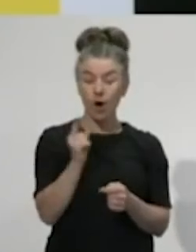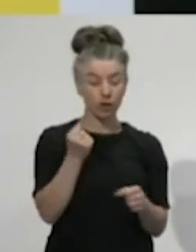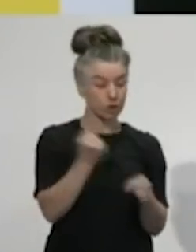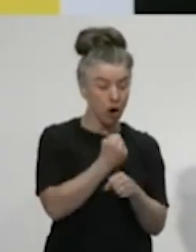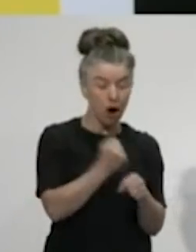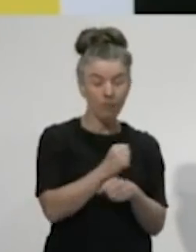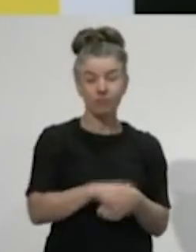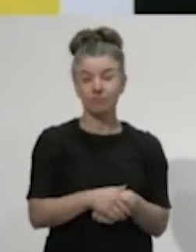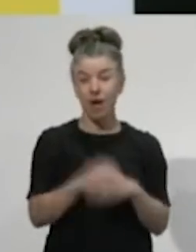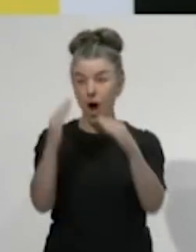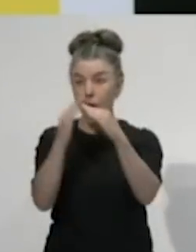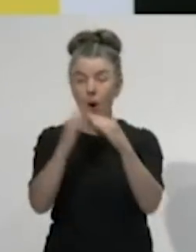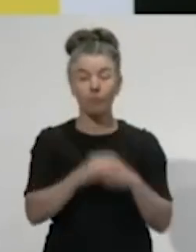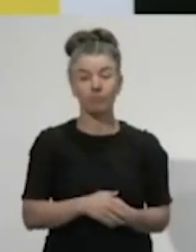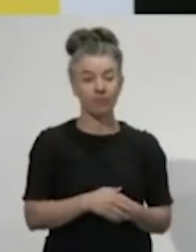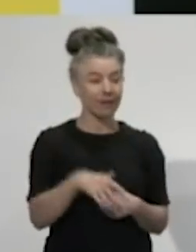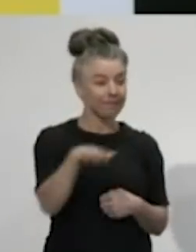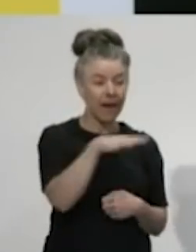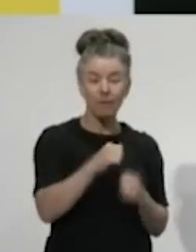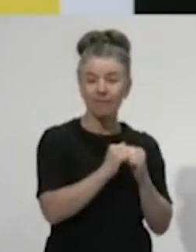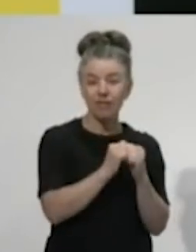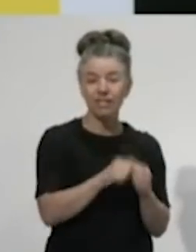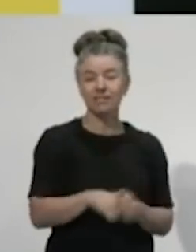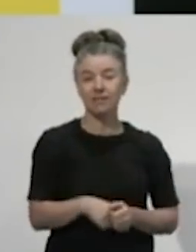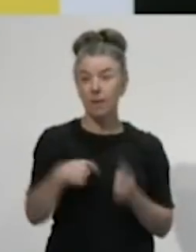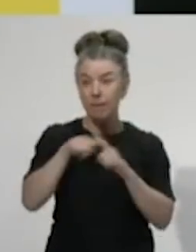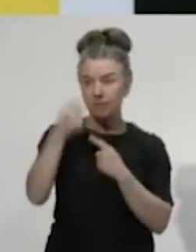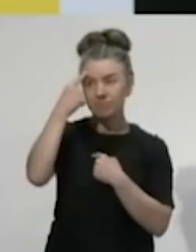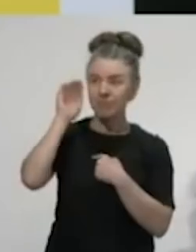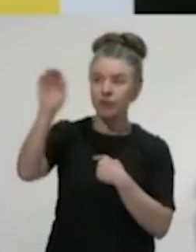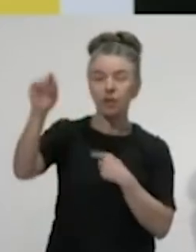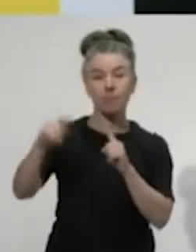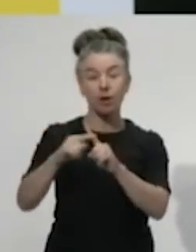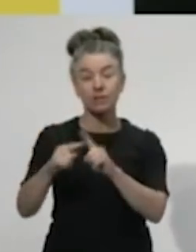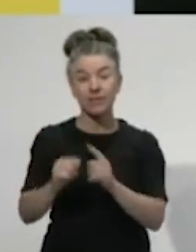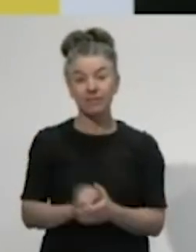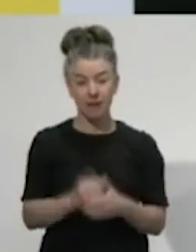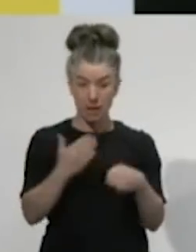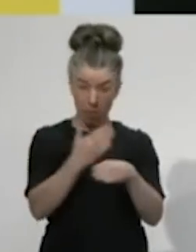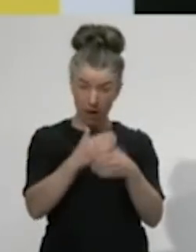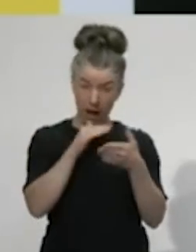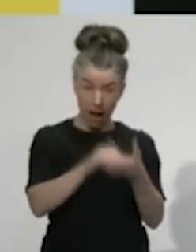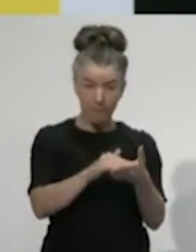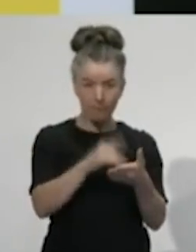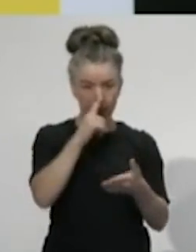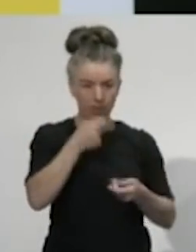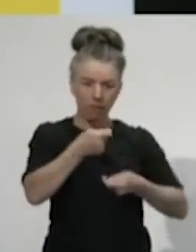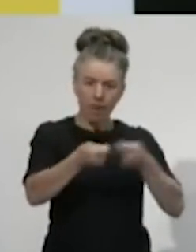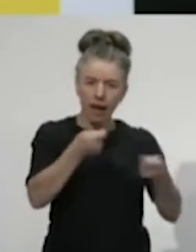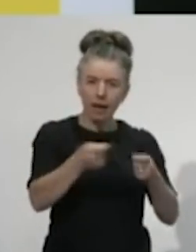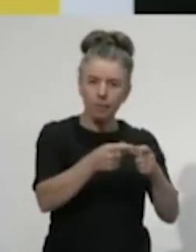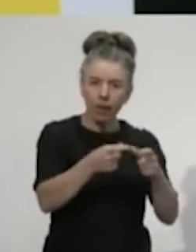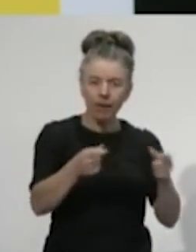to love, and something to hope for. Employment helps form a foundation. It supports families. It pays the bills. It